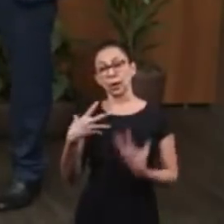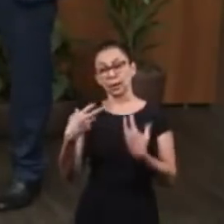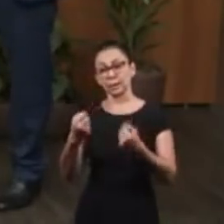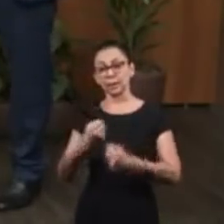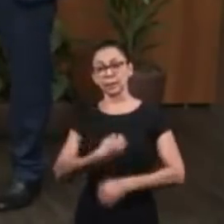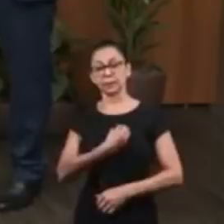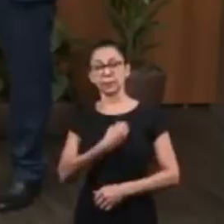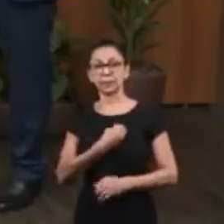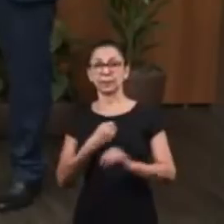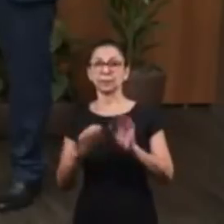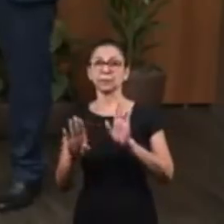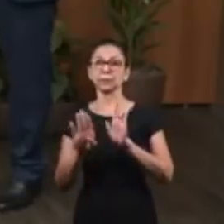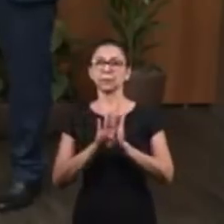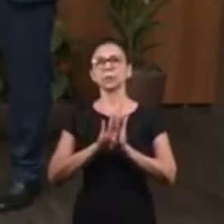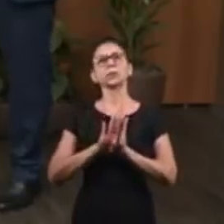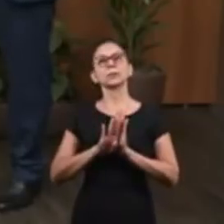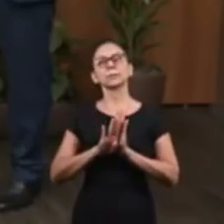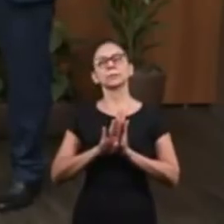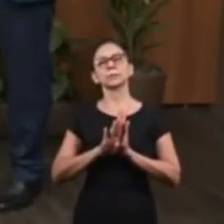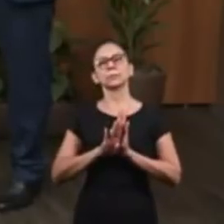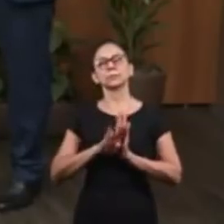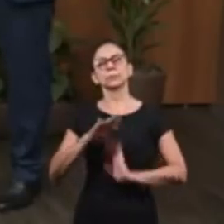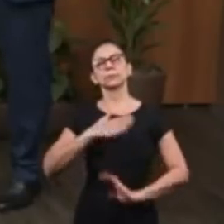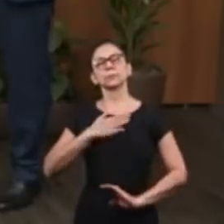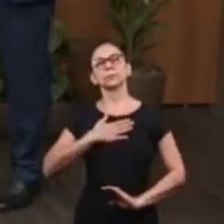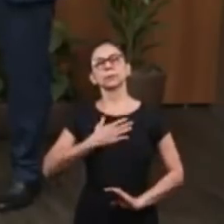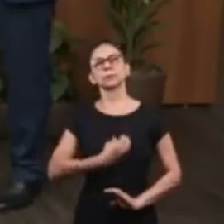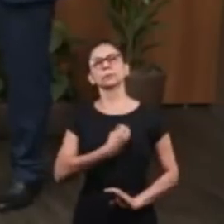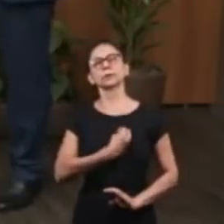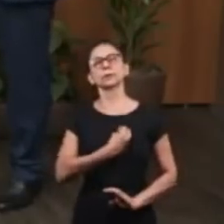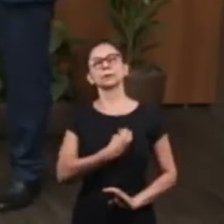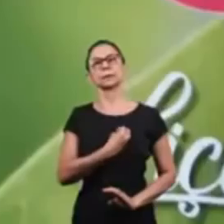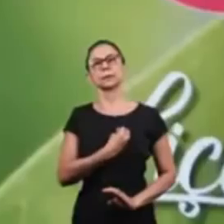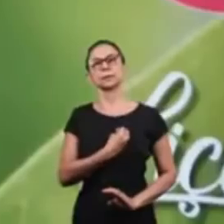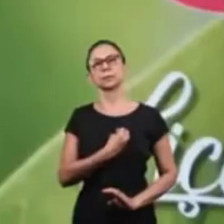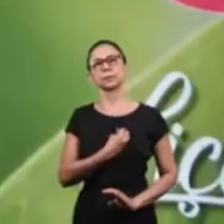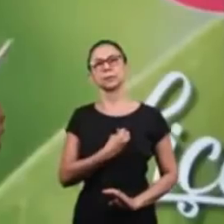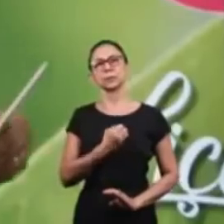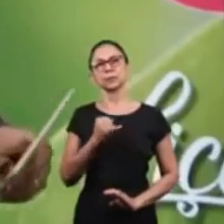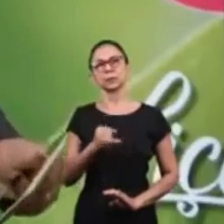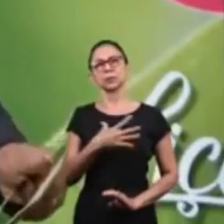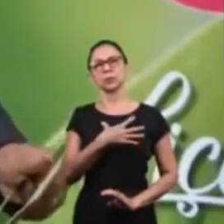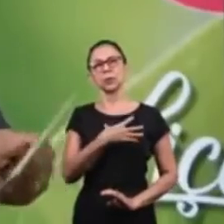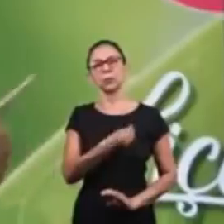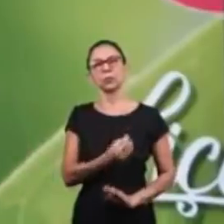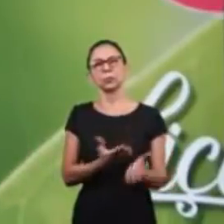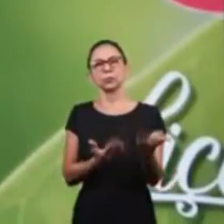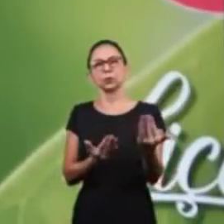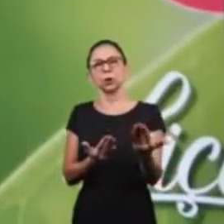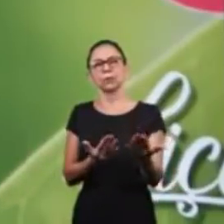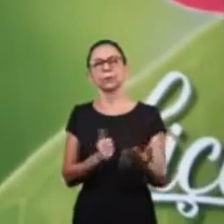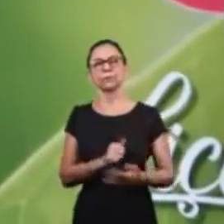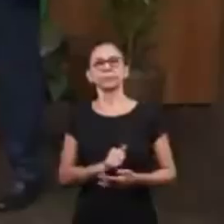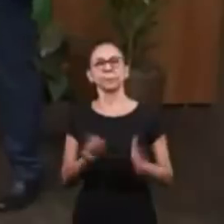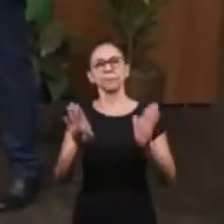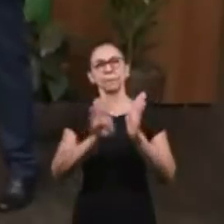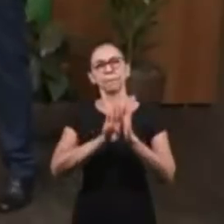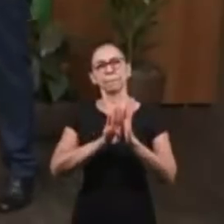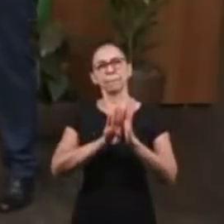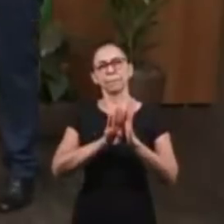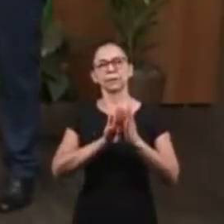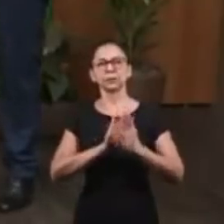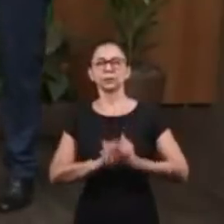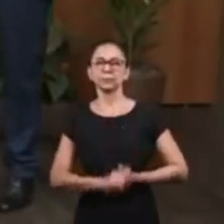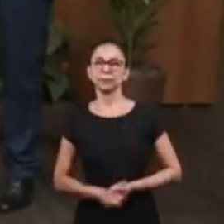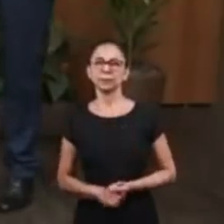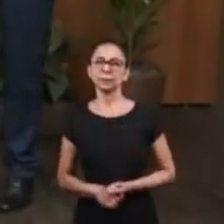back with you. In other words, he said, I only accept your presence here with me if you have your